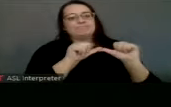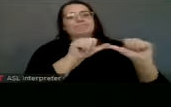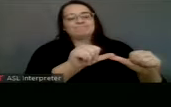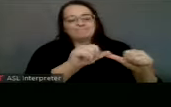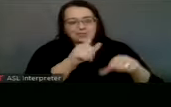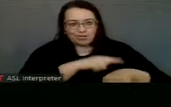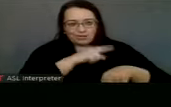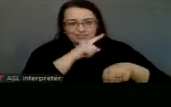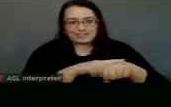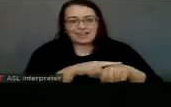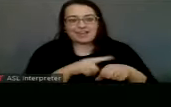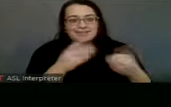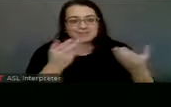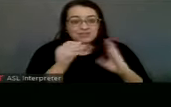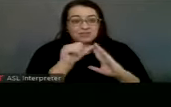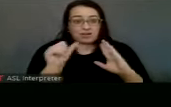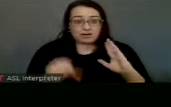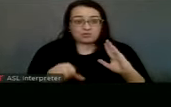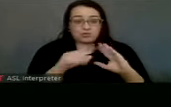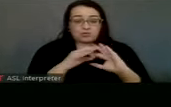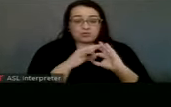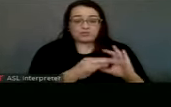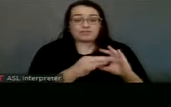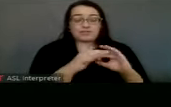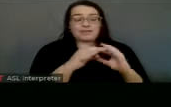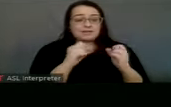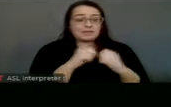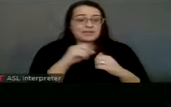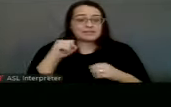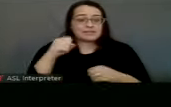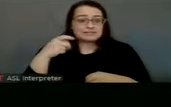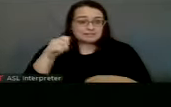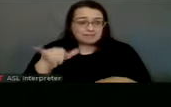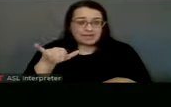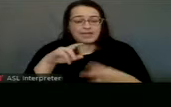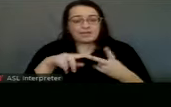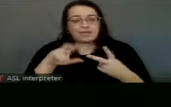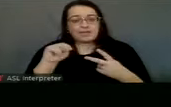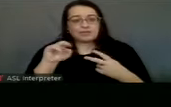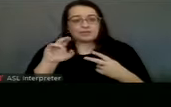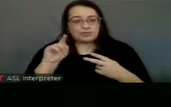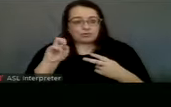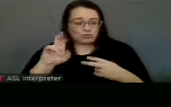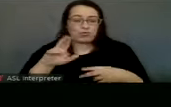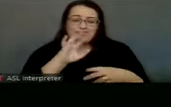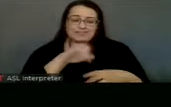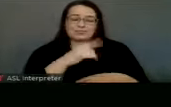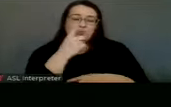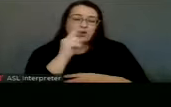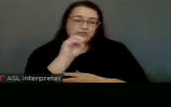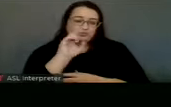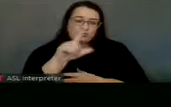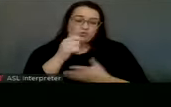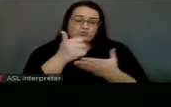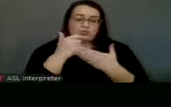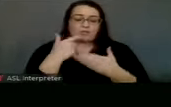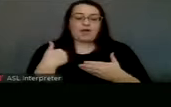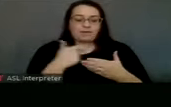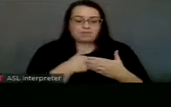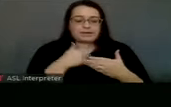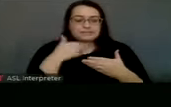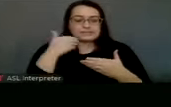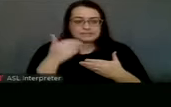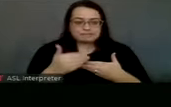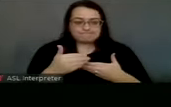for a very long time here in Amarillo regarding our space and neutering. This is just one of those tools to the step towards getting,